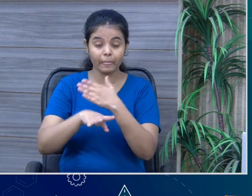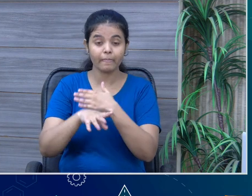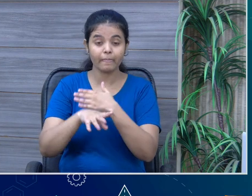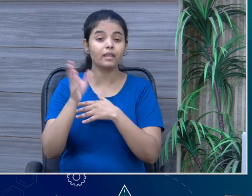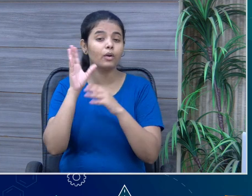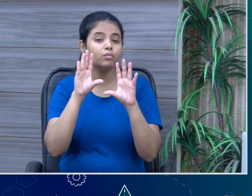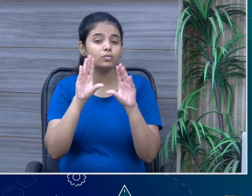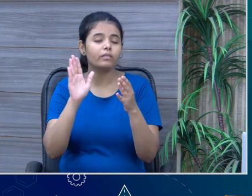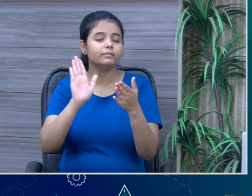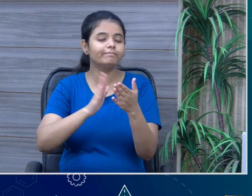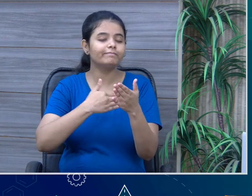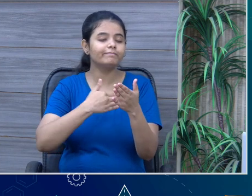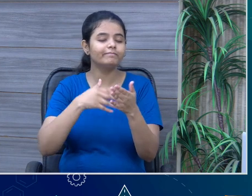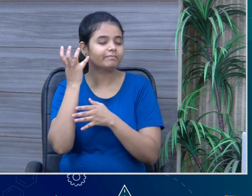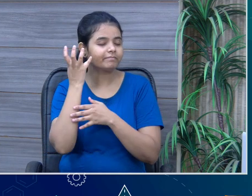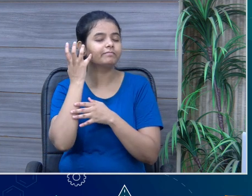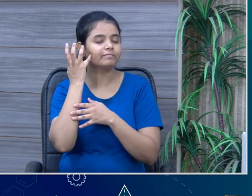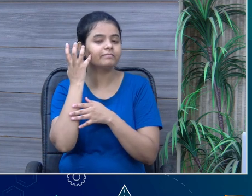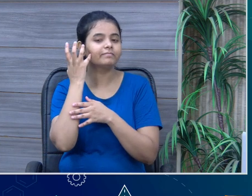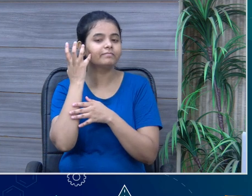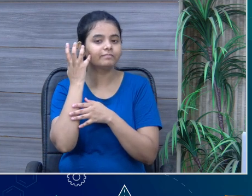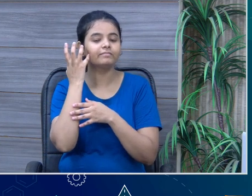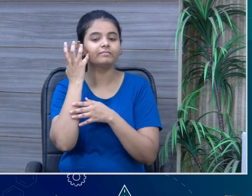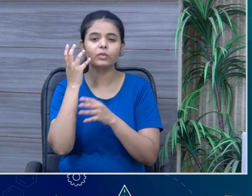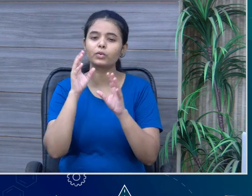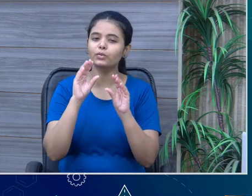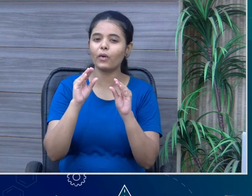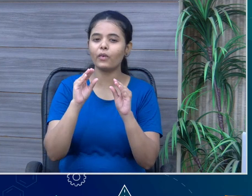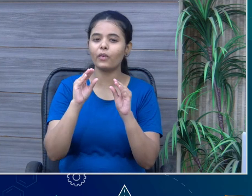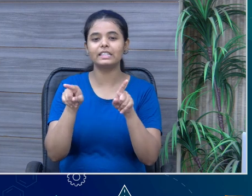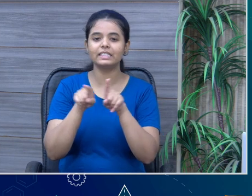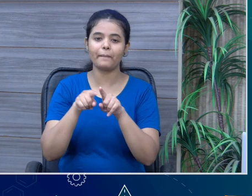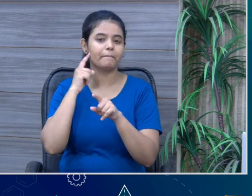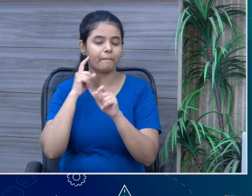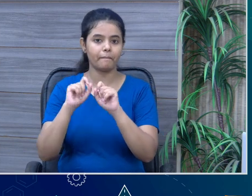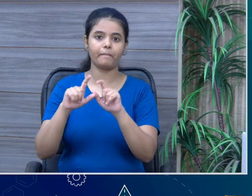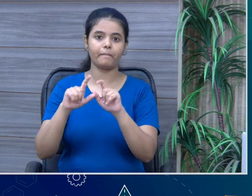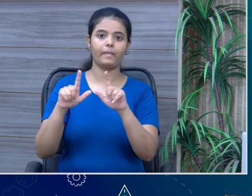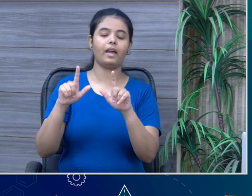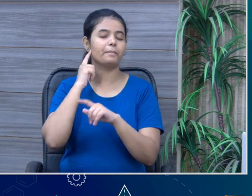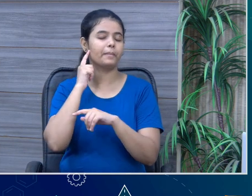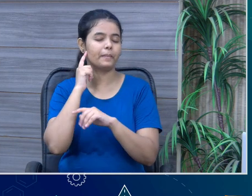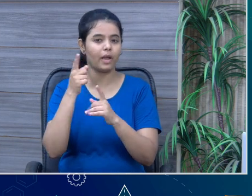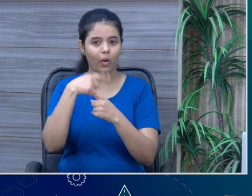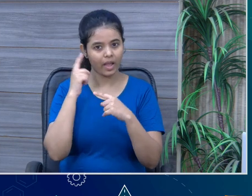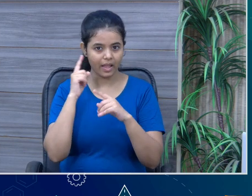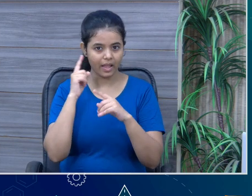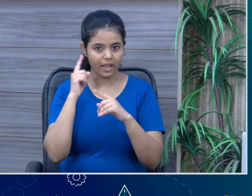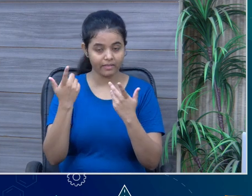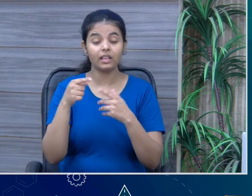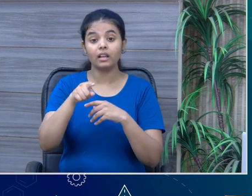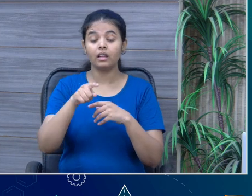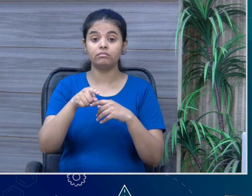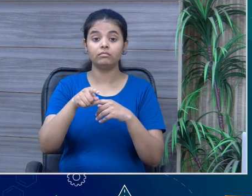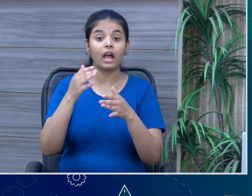sweet and soft sound that was coming from the sea. And as we have heard from the slide also. But yes, when there are high tides,